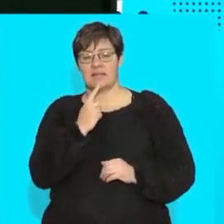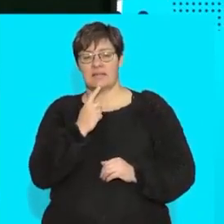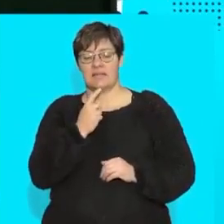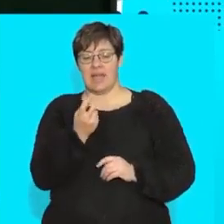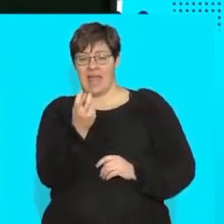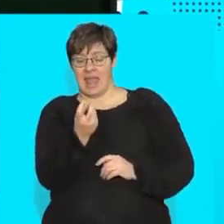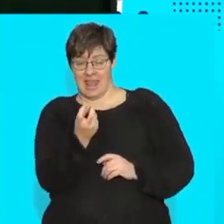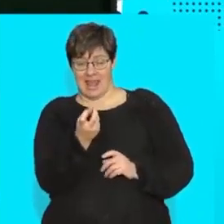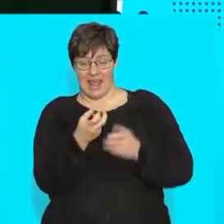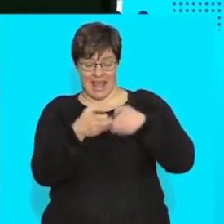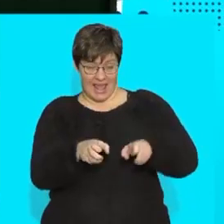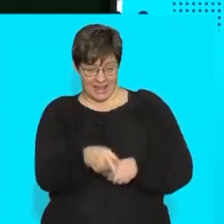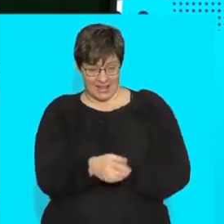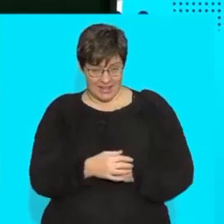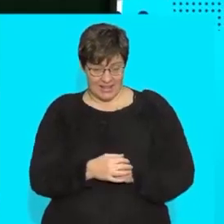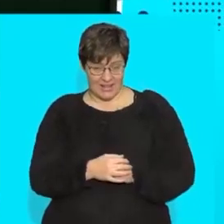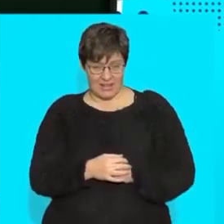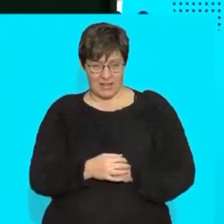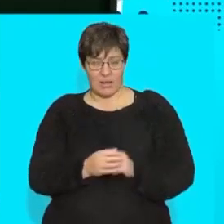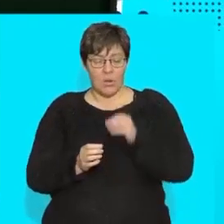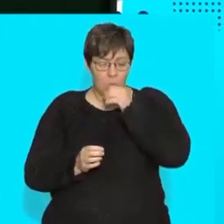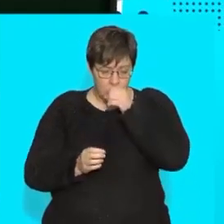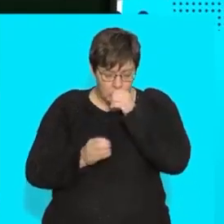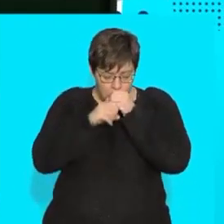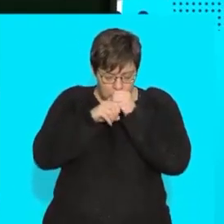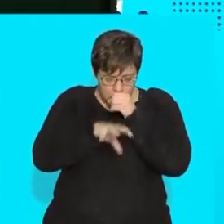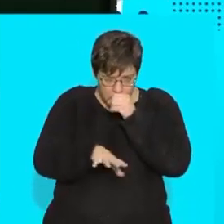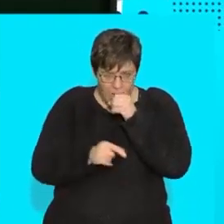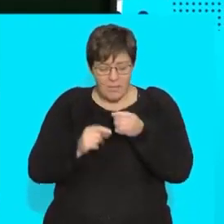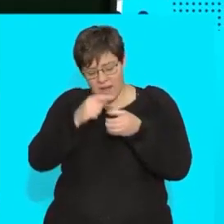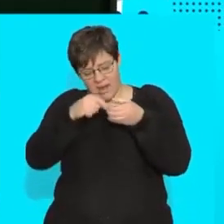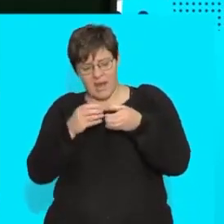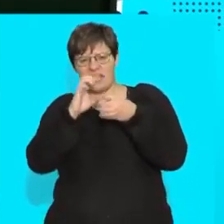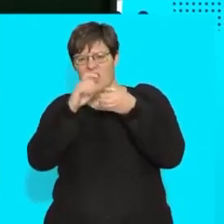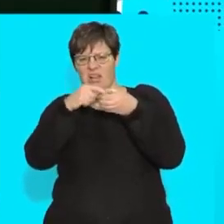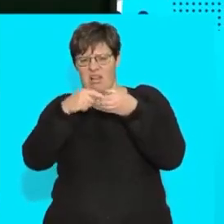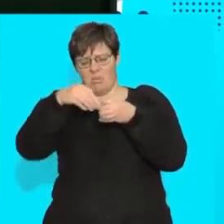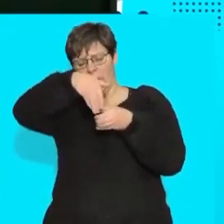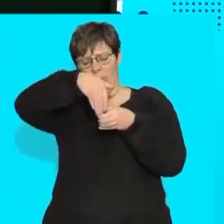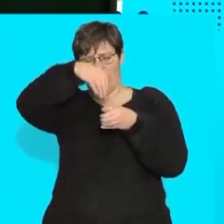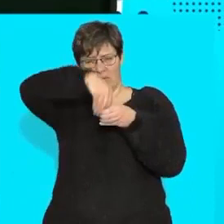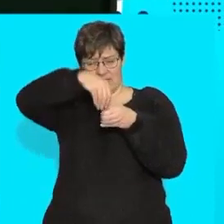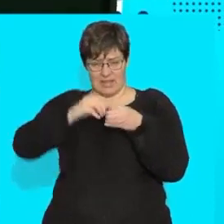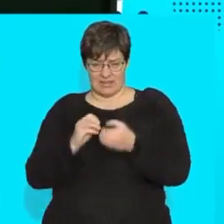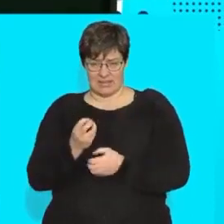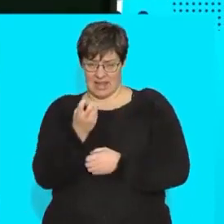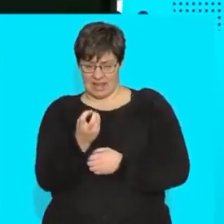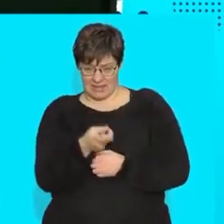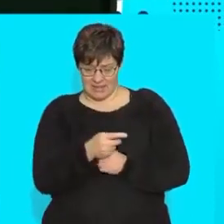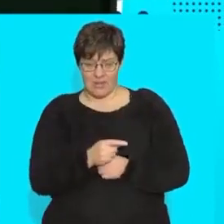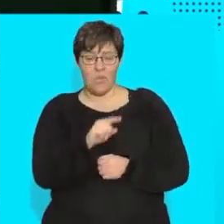all the stuff out and have a hollow egg shell i just want you to have that with you because that's how we're going to make